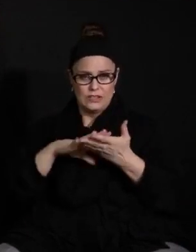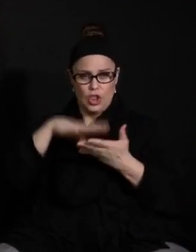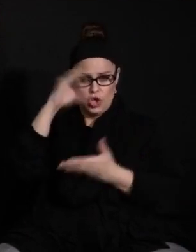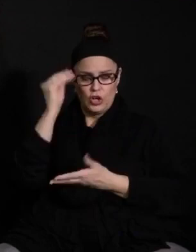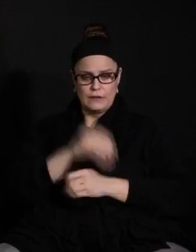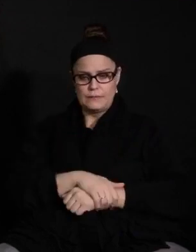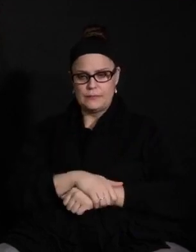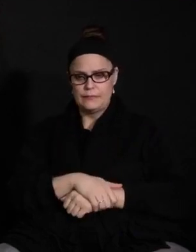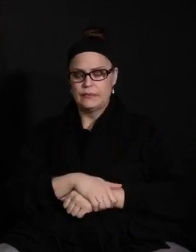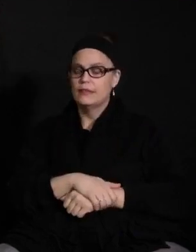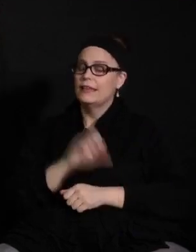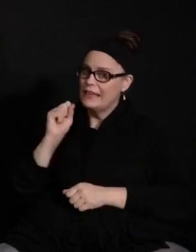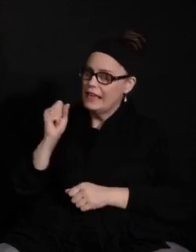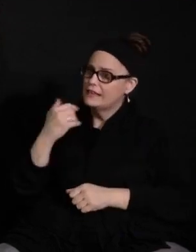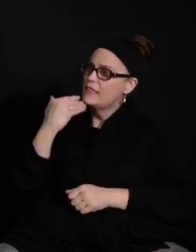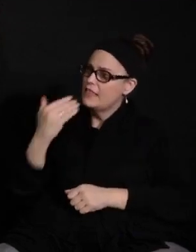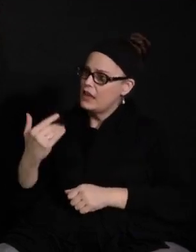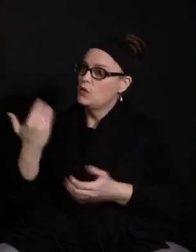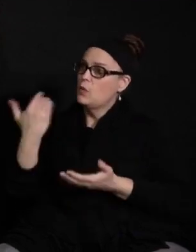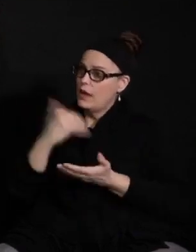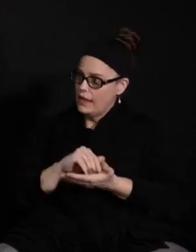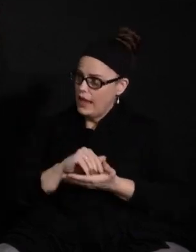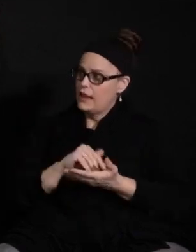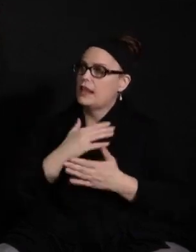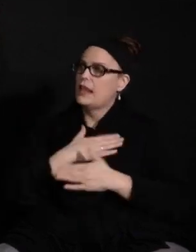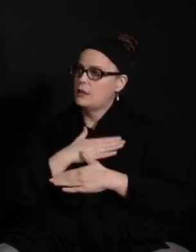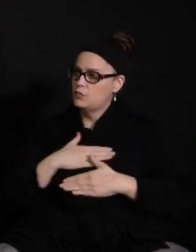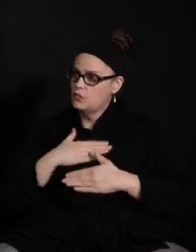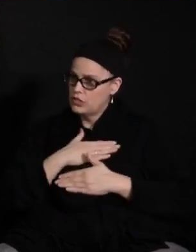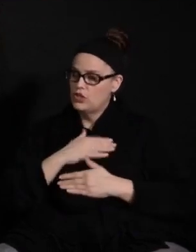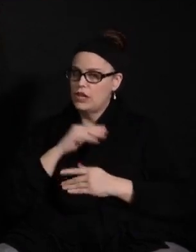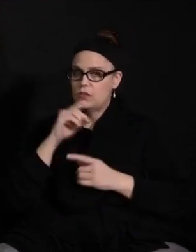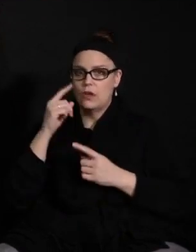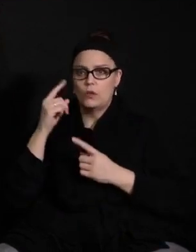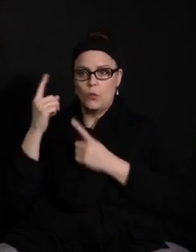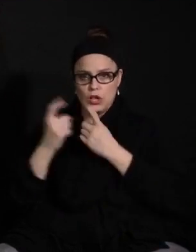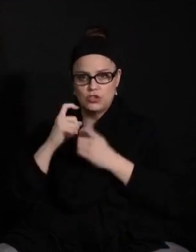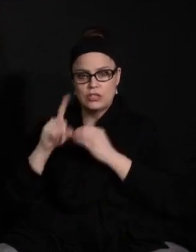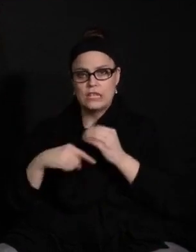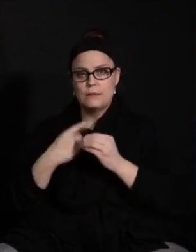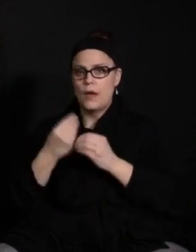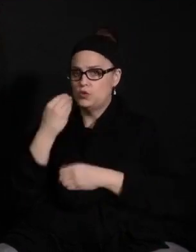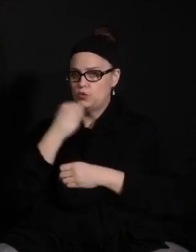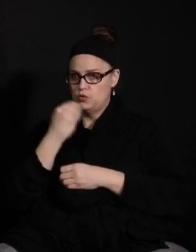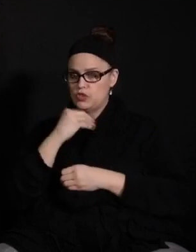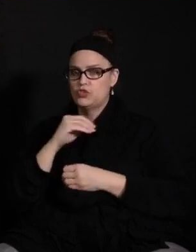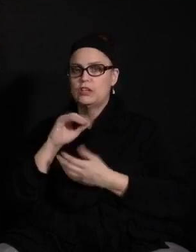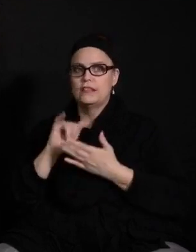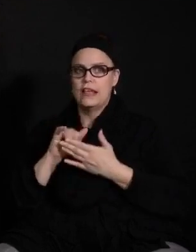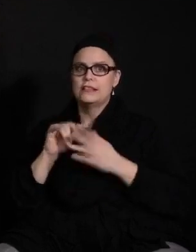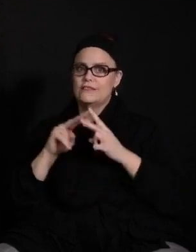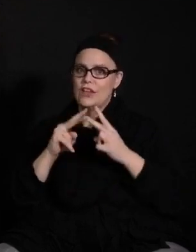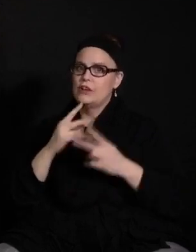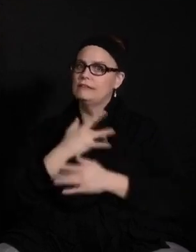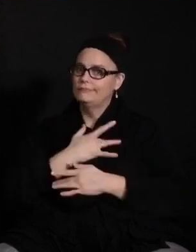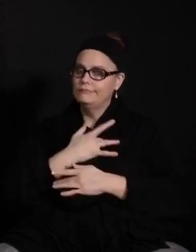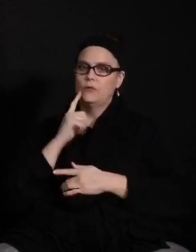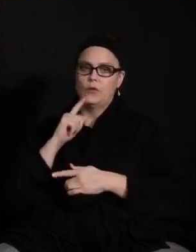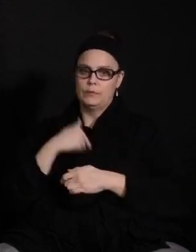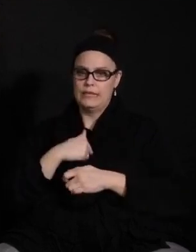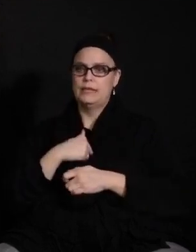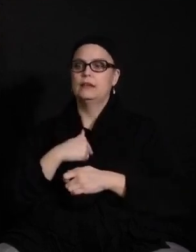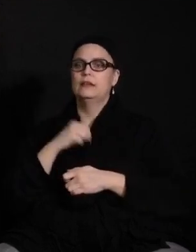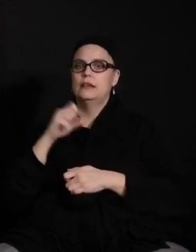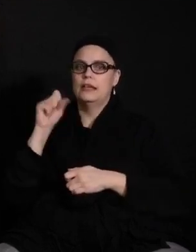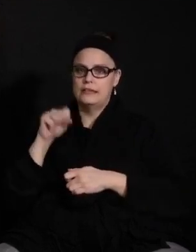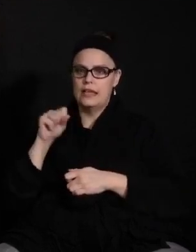Good evening. Yes, thank you again. And I do appreciate these questions about nutrition because, obviously, it's very near and dear to my heart. And